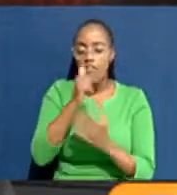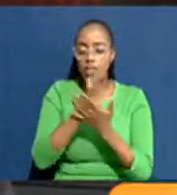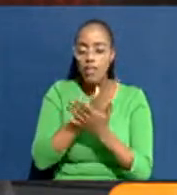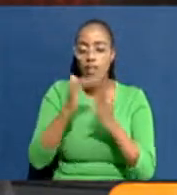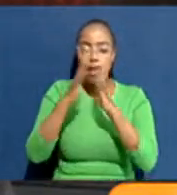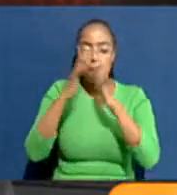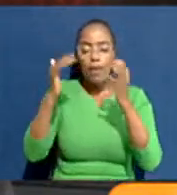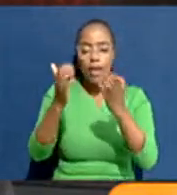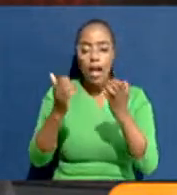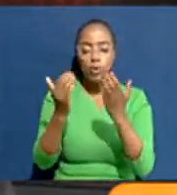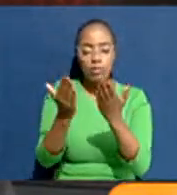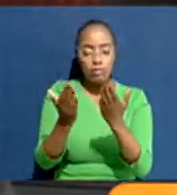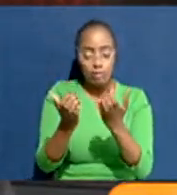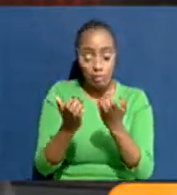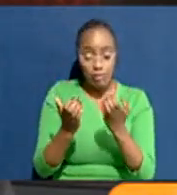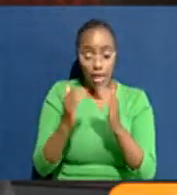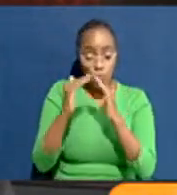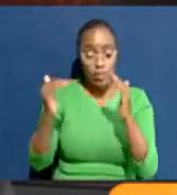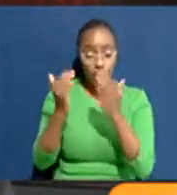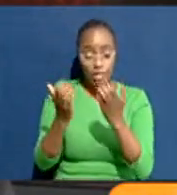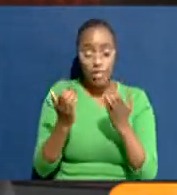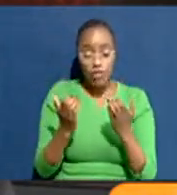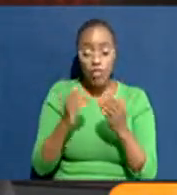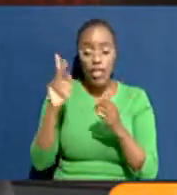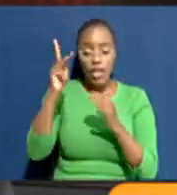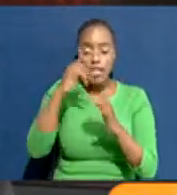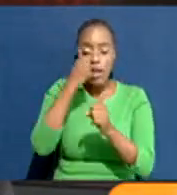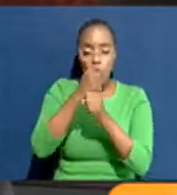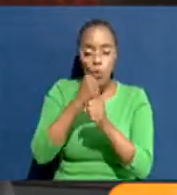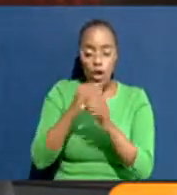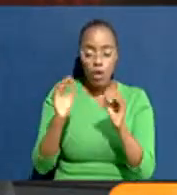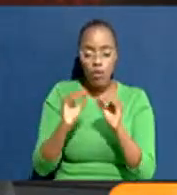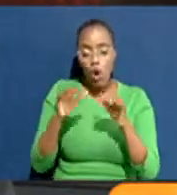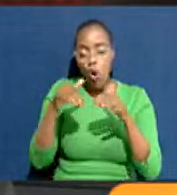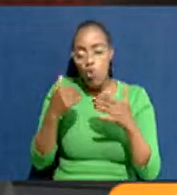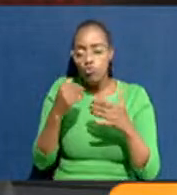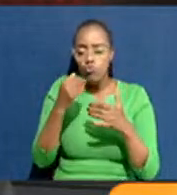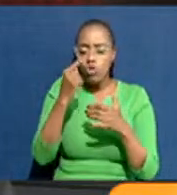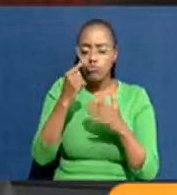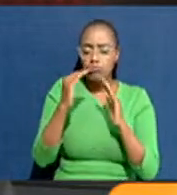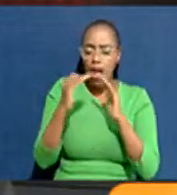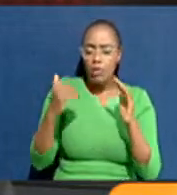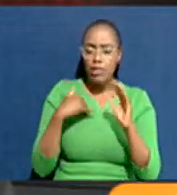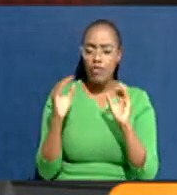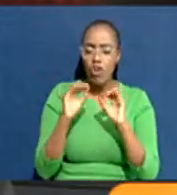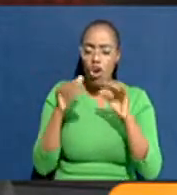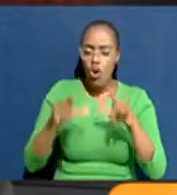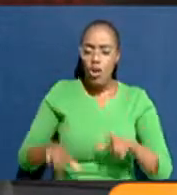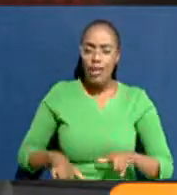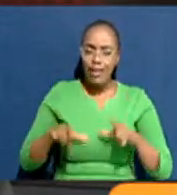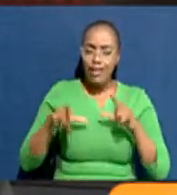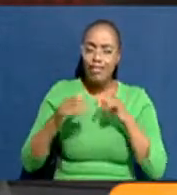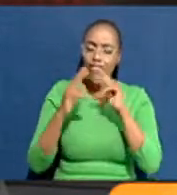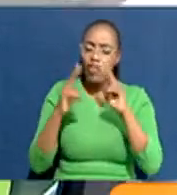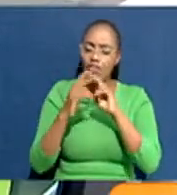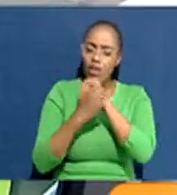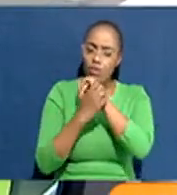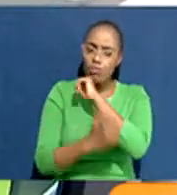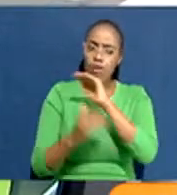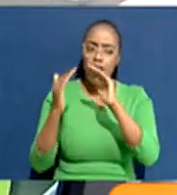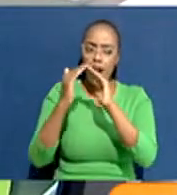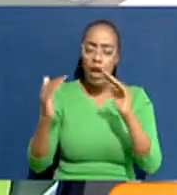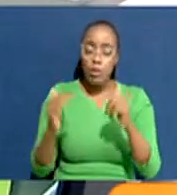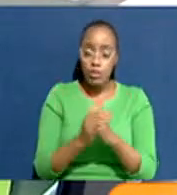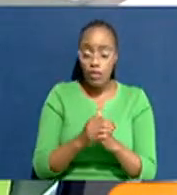need is actually for the unemployed Kenyans who are either homeless or are living in the Now, here's the counter, Prof.